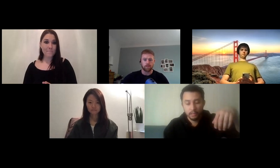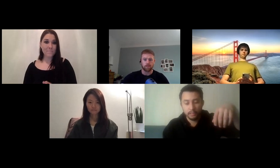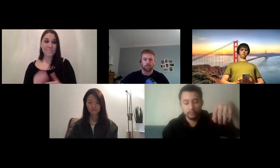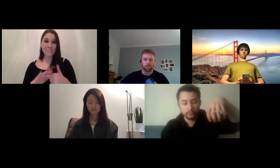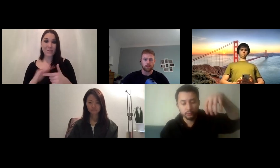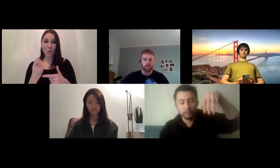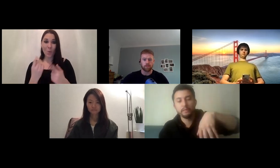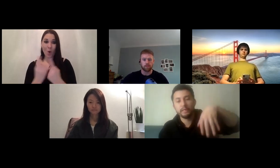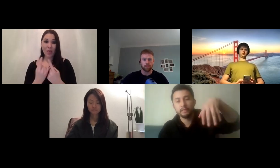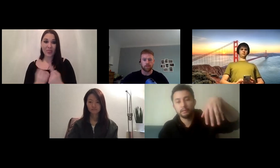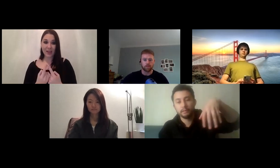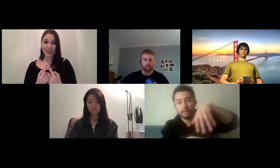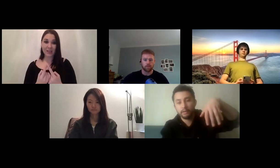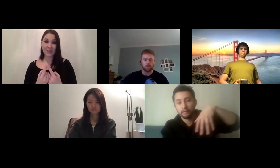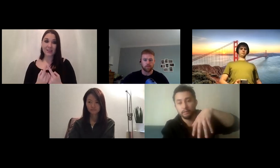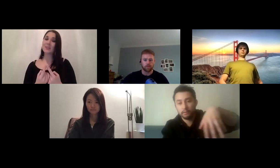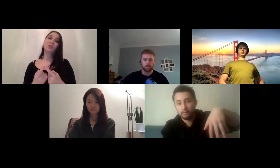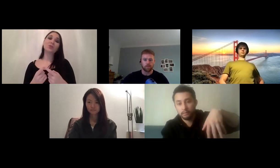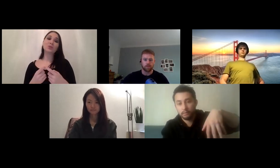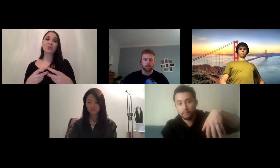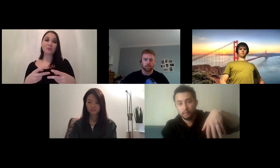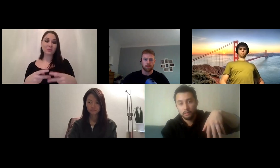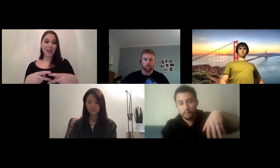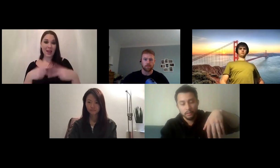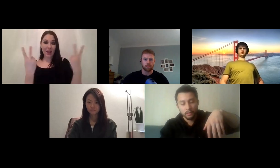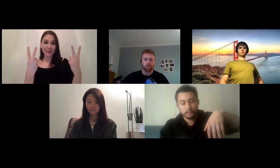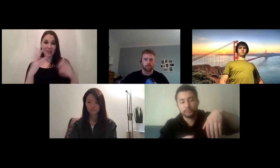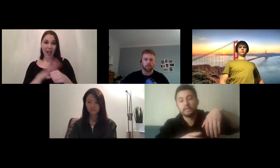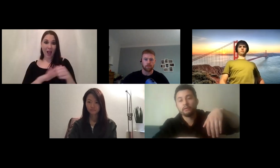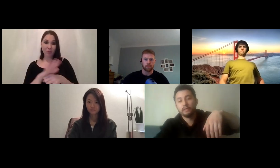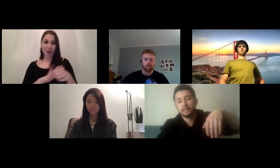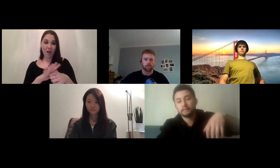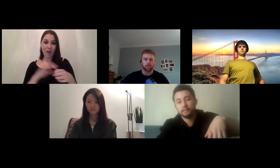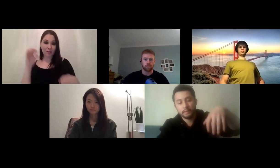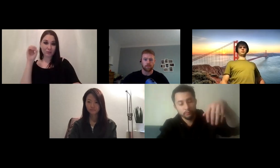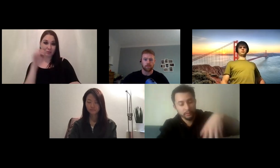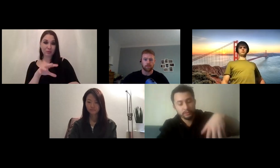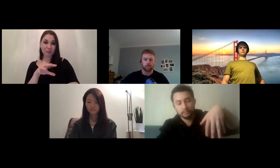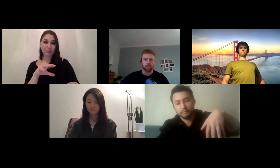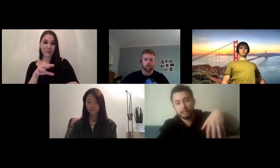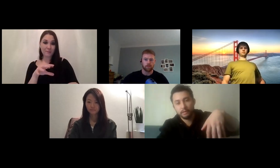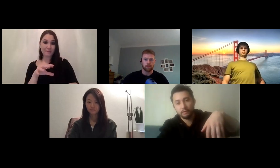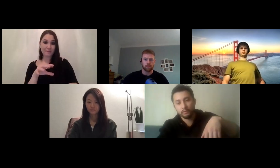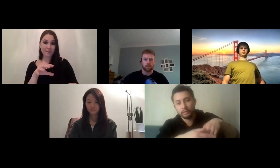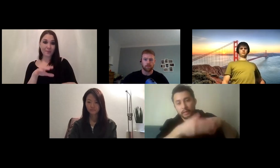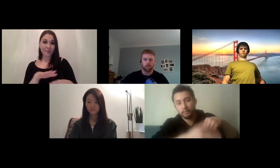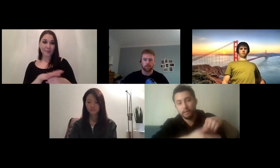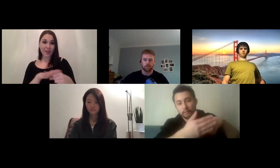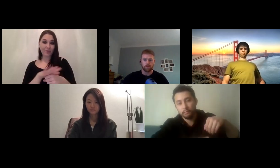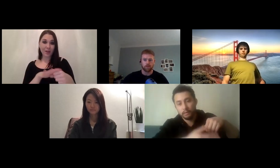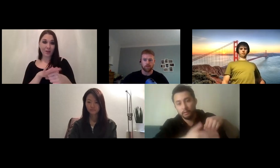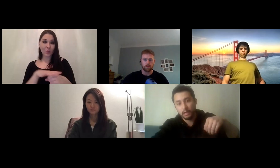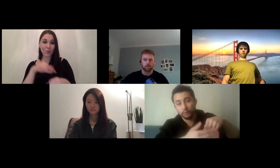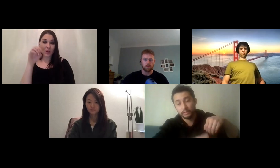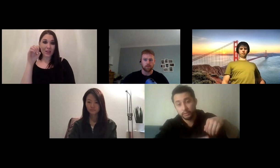that in order to illuminate the area and to synchronize the illumination of the area with the camera